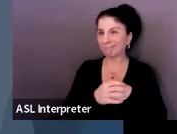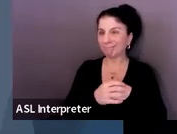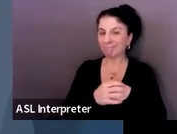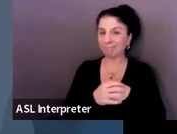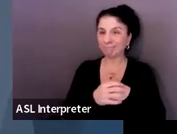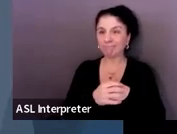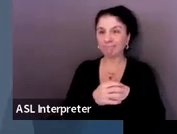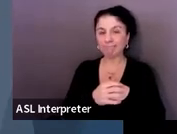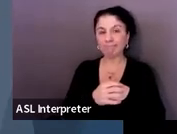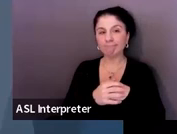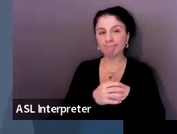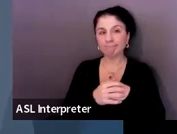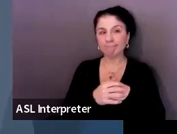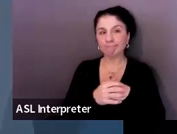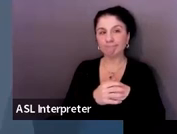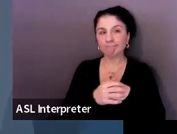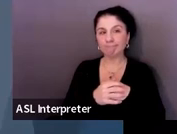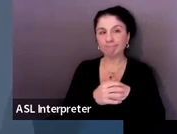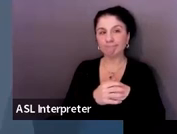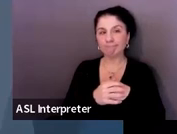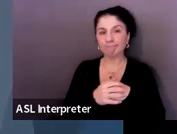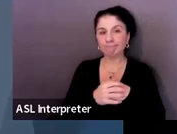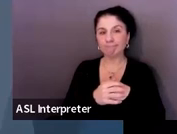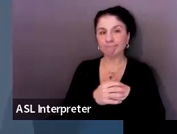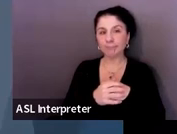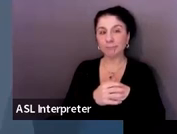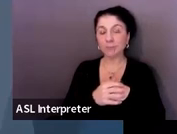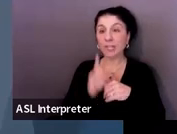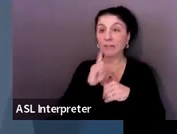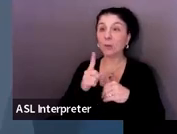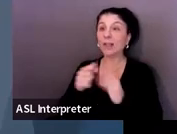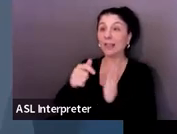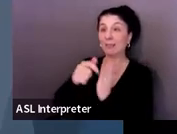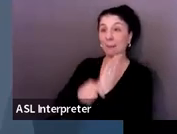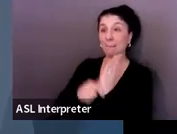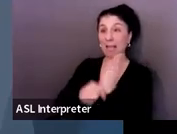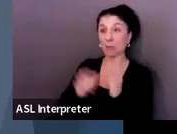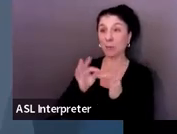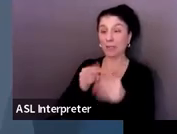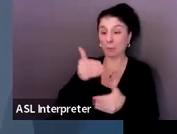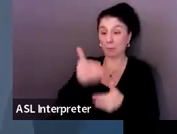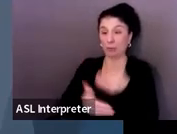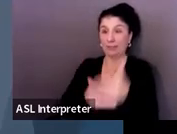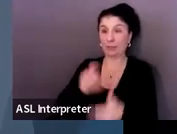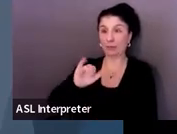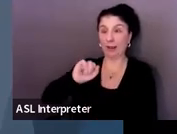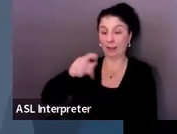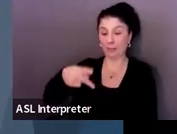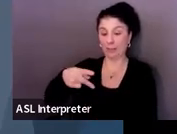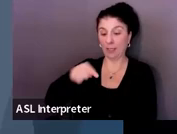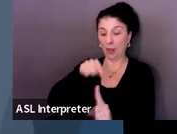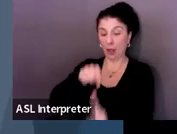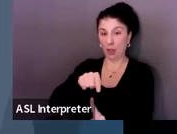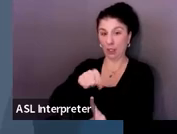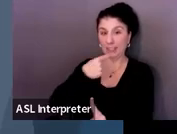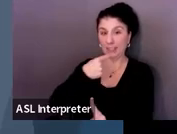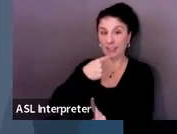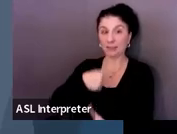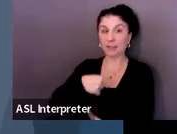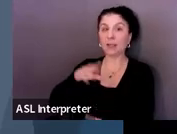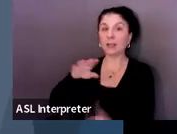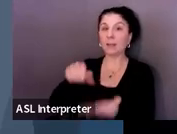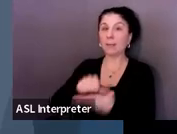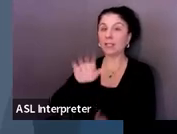So procedural manual page 41 talks about this. And also on page